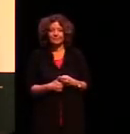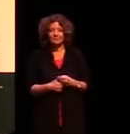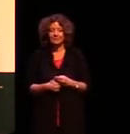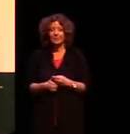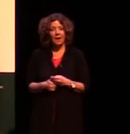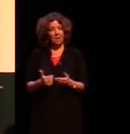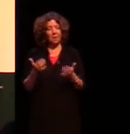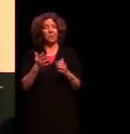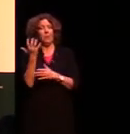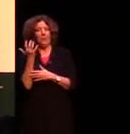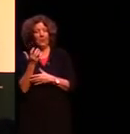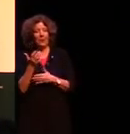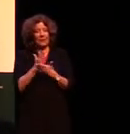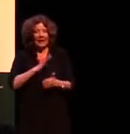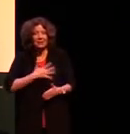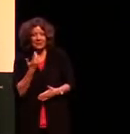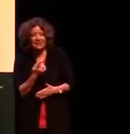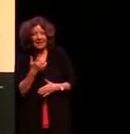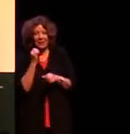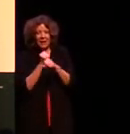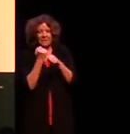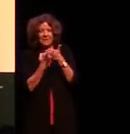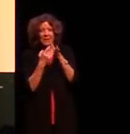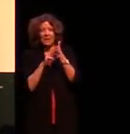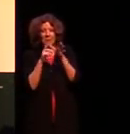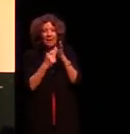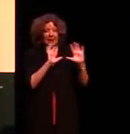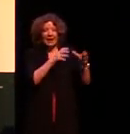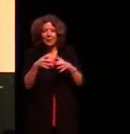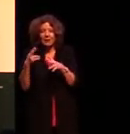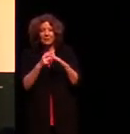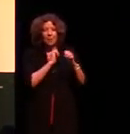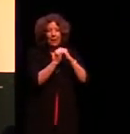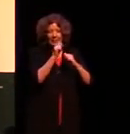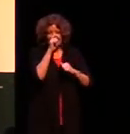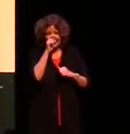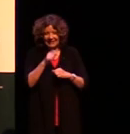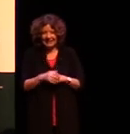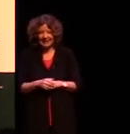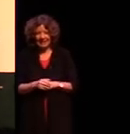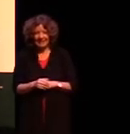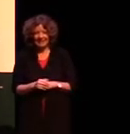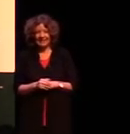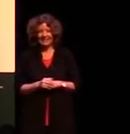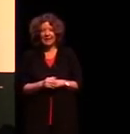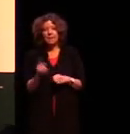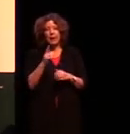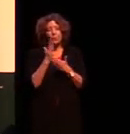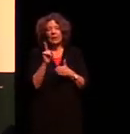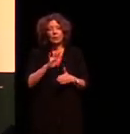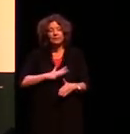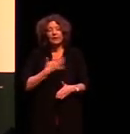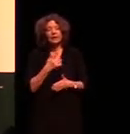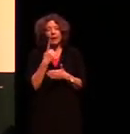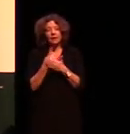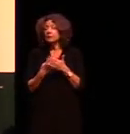this is cool right this is interesting you know you have a grammatical category for sibling and what's even more fascinating is that Murimpatta